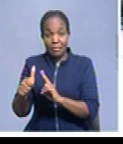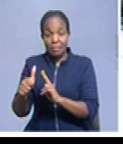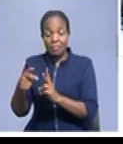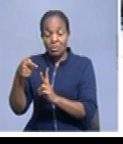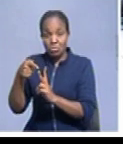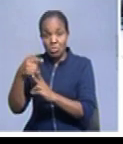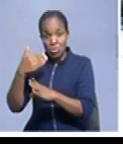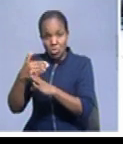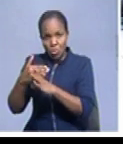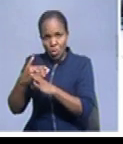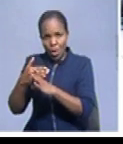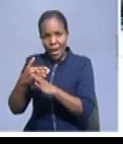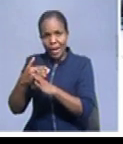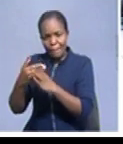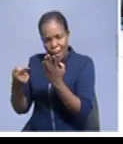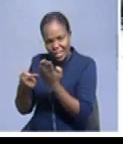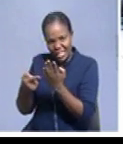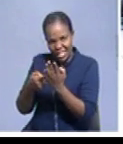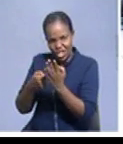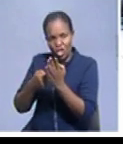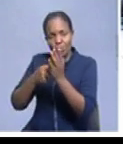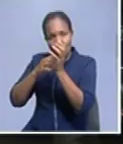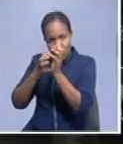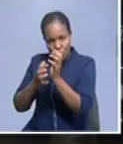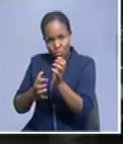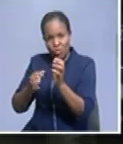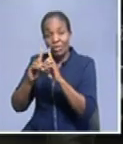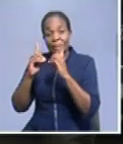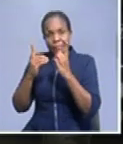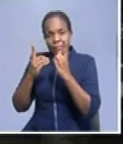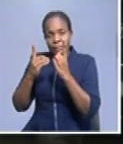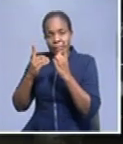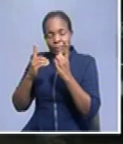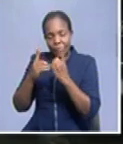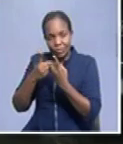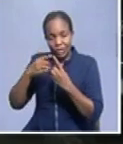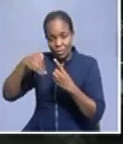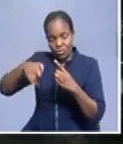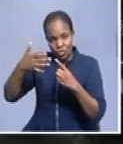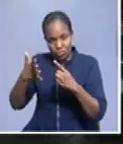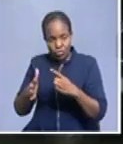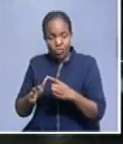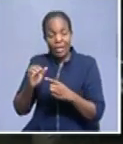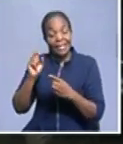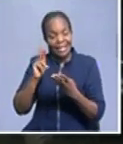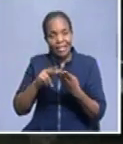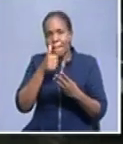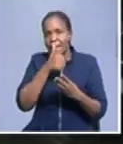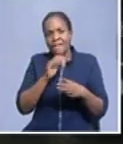employed as a civil engineer technician at Namwater, while both also run their own businesses on the side.